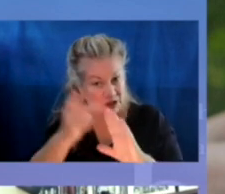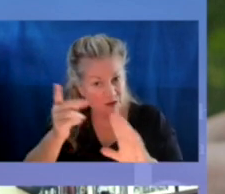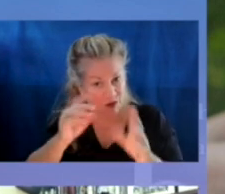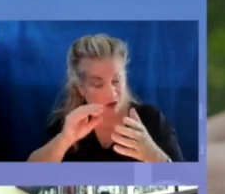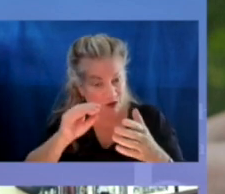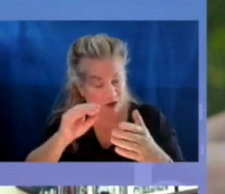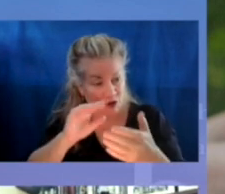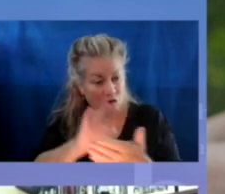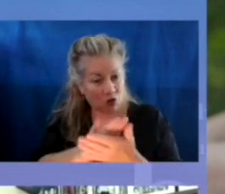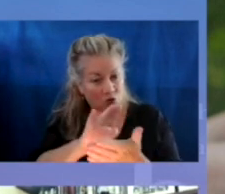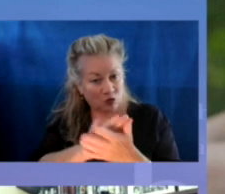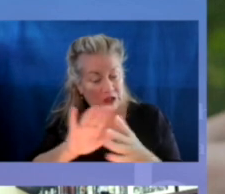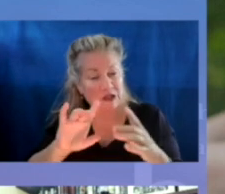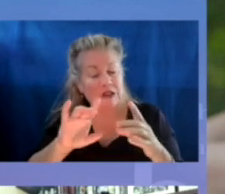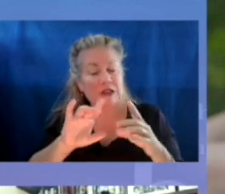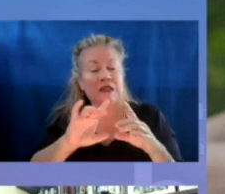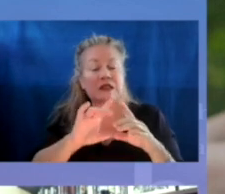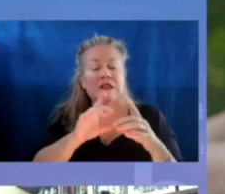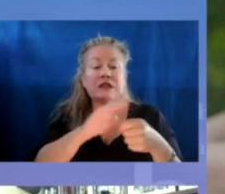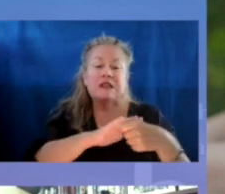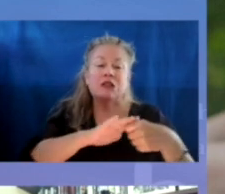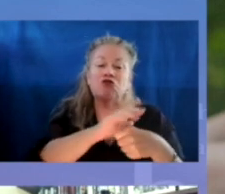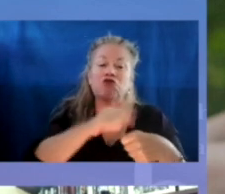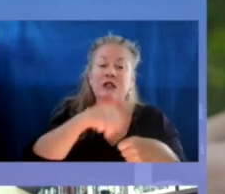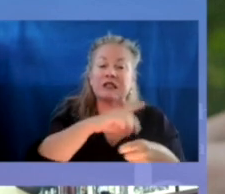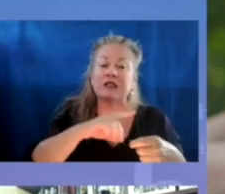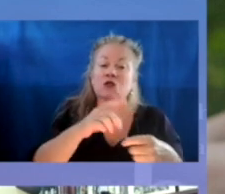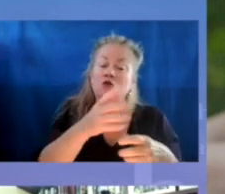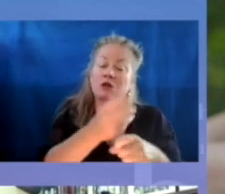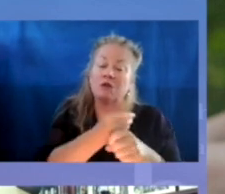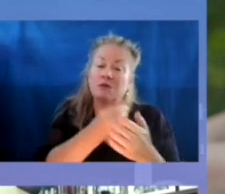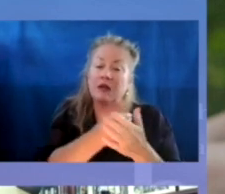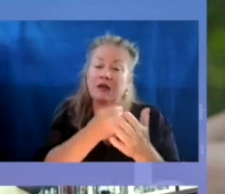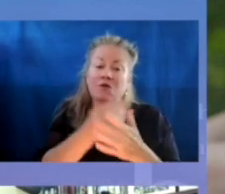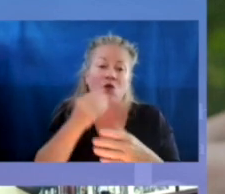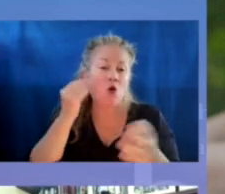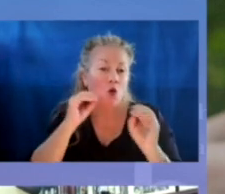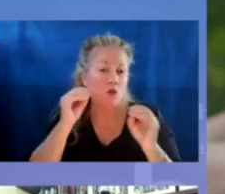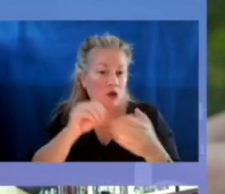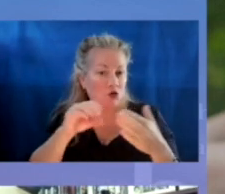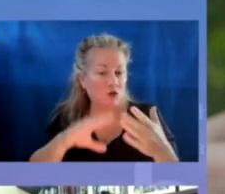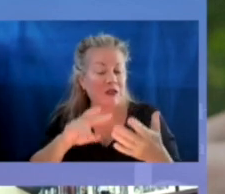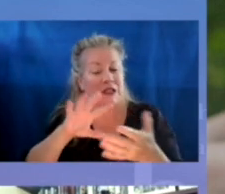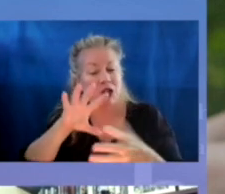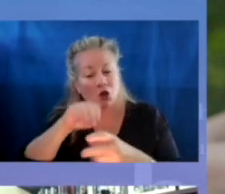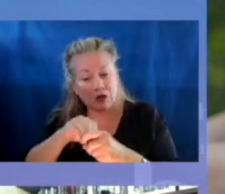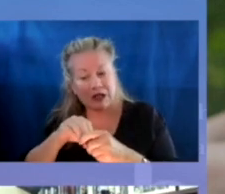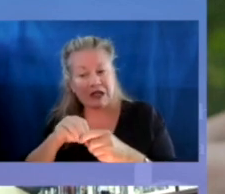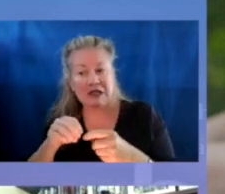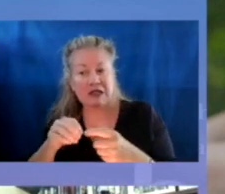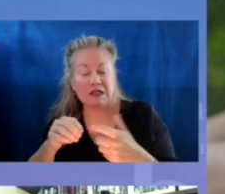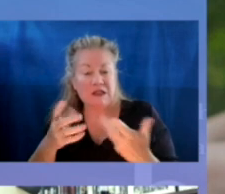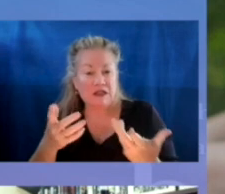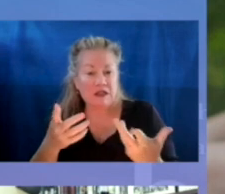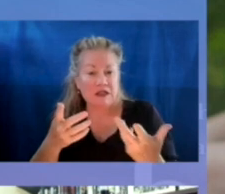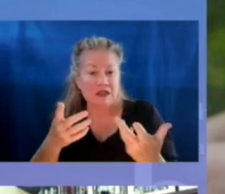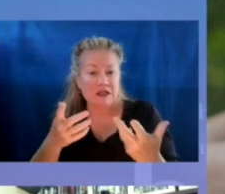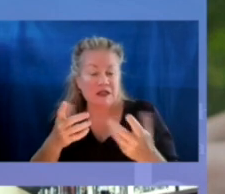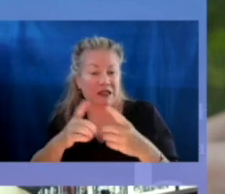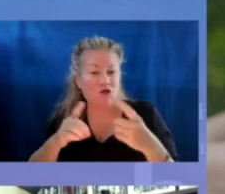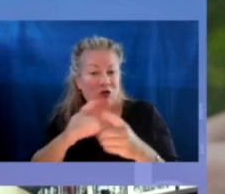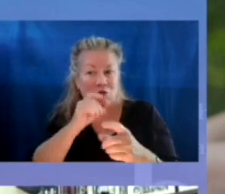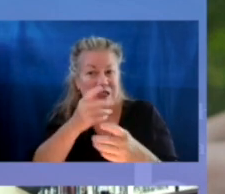the number of school districts who receive dedicated funding for homeless students. This will include many districts who've never gotten